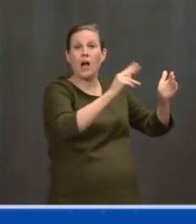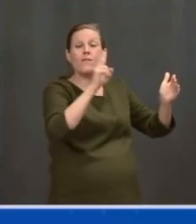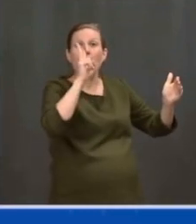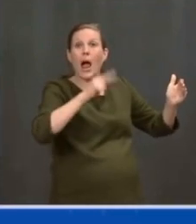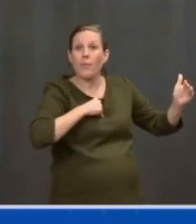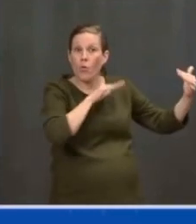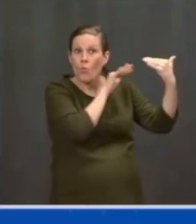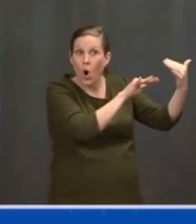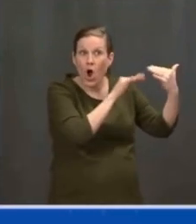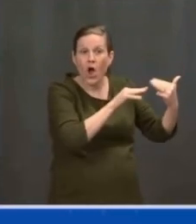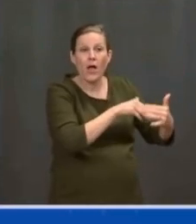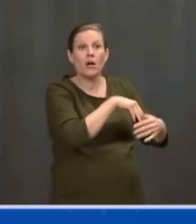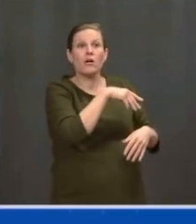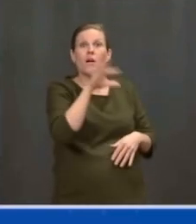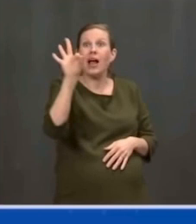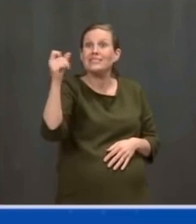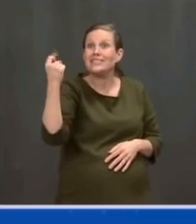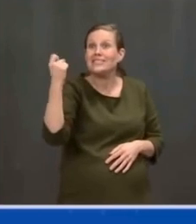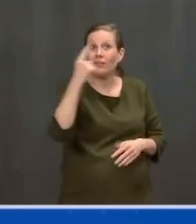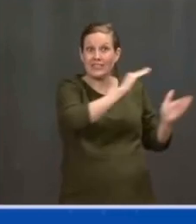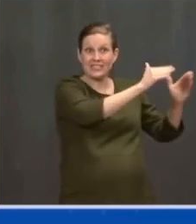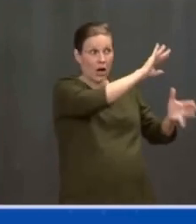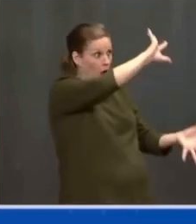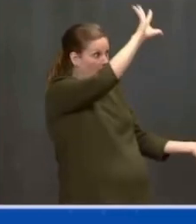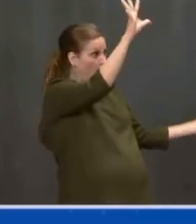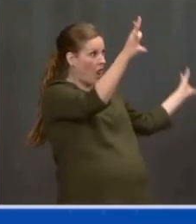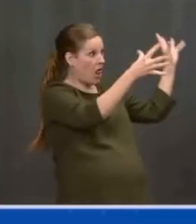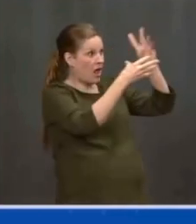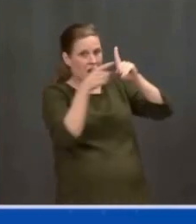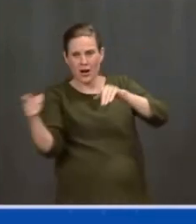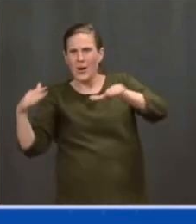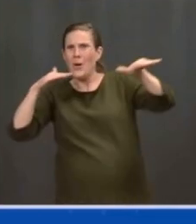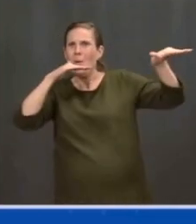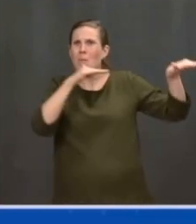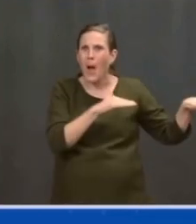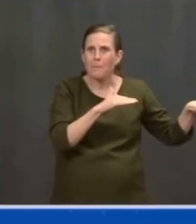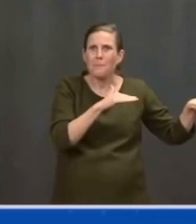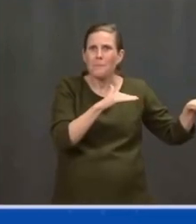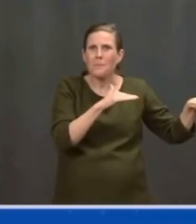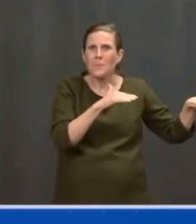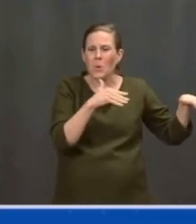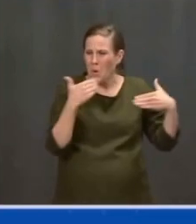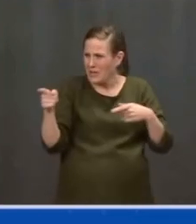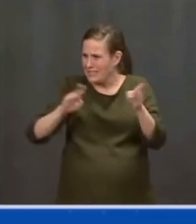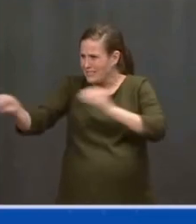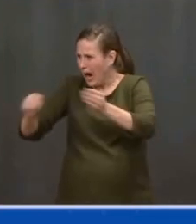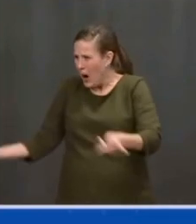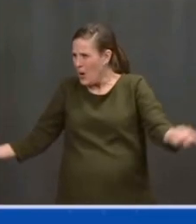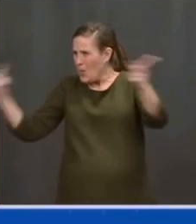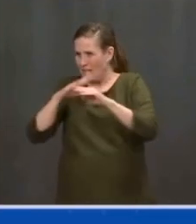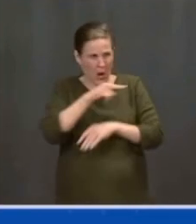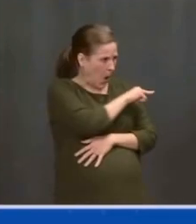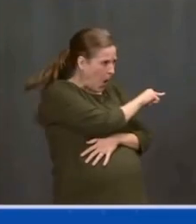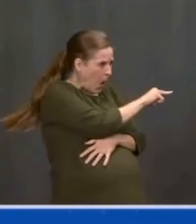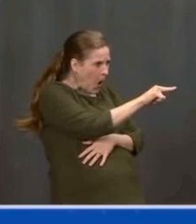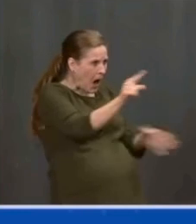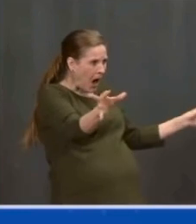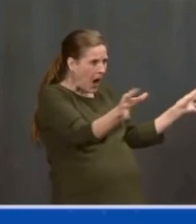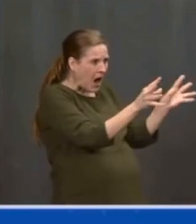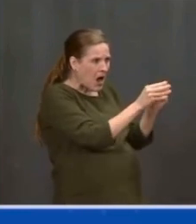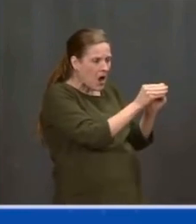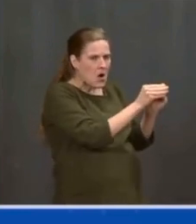— 547,296 Americans — and an economy